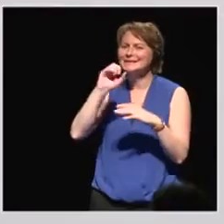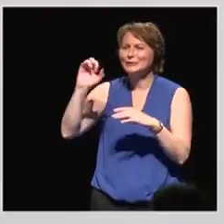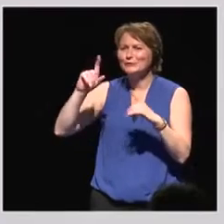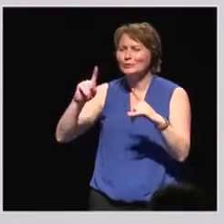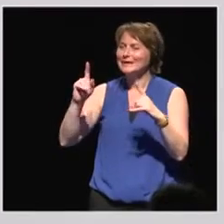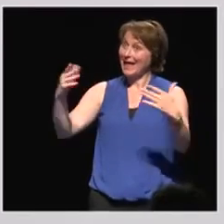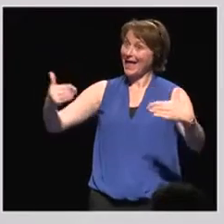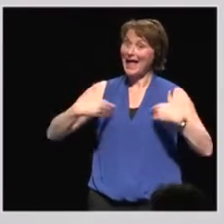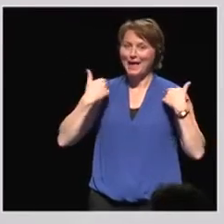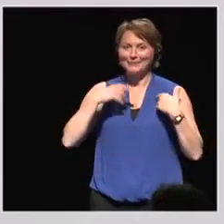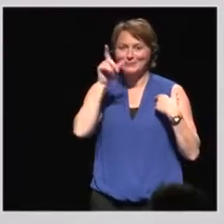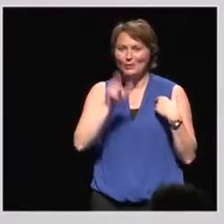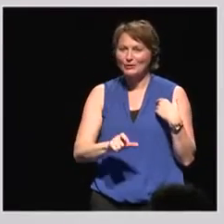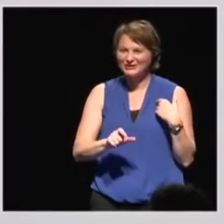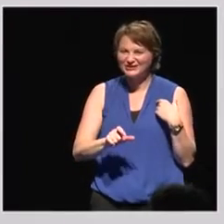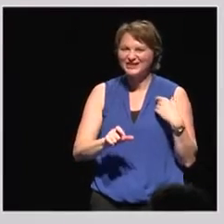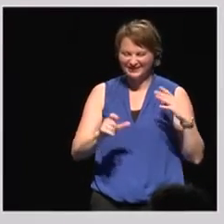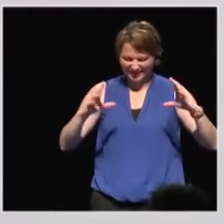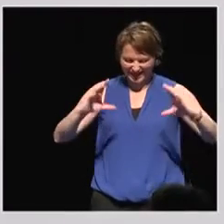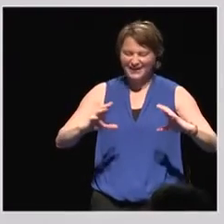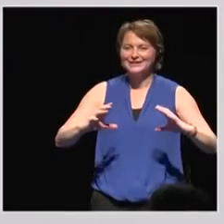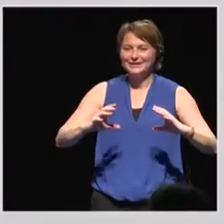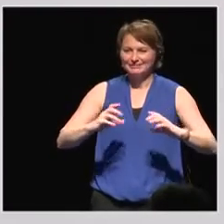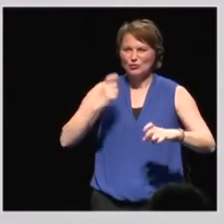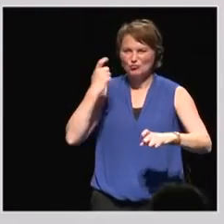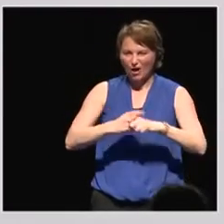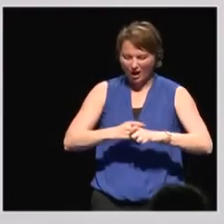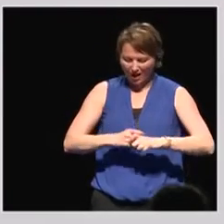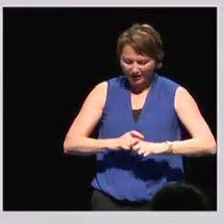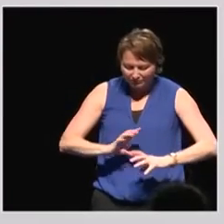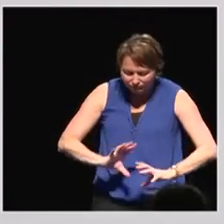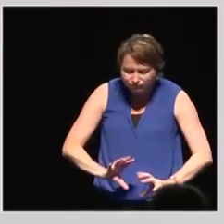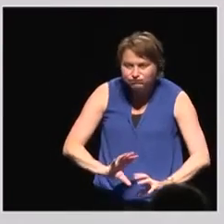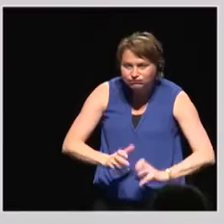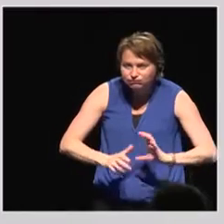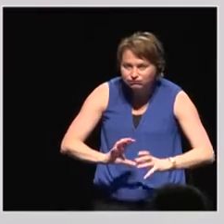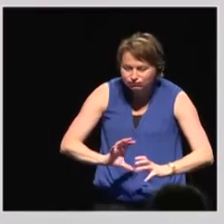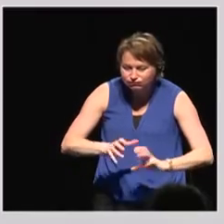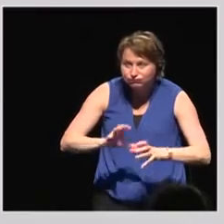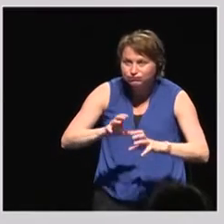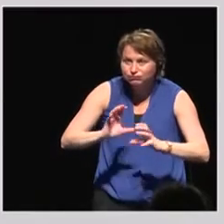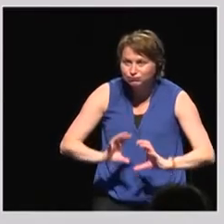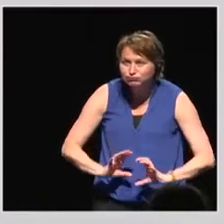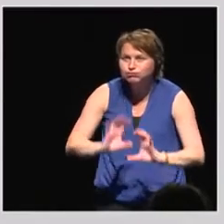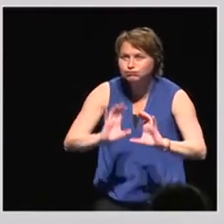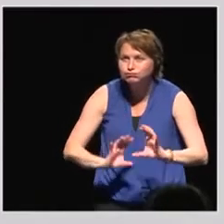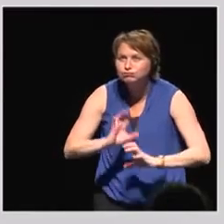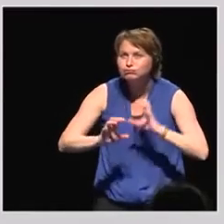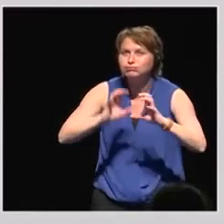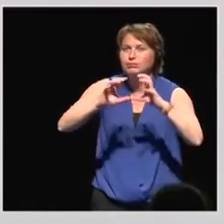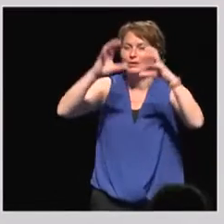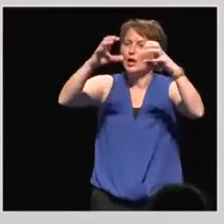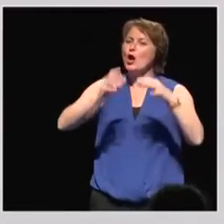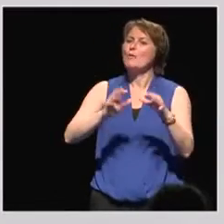get this stone on the summit or have the perfect state of the world. But